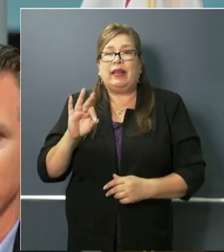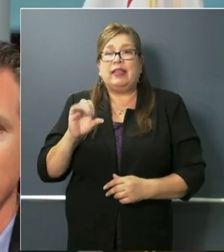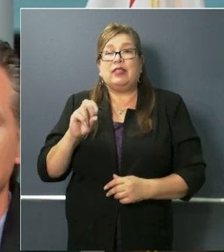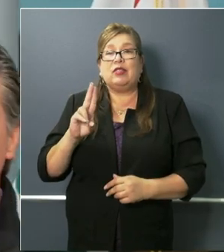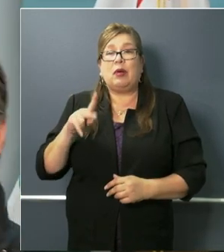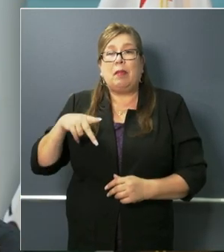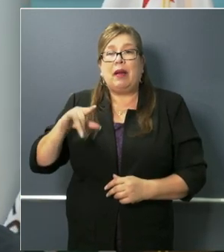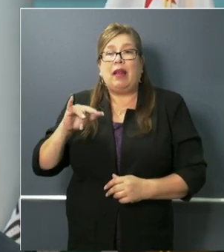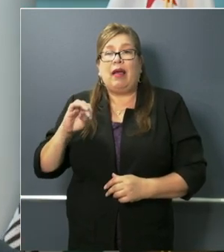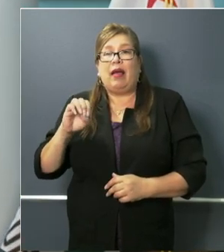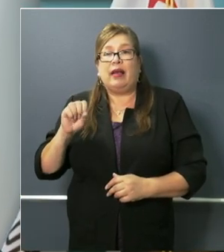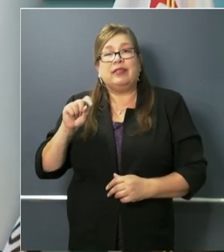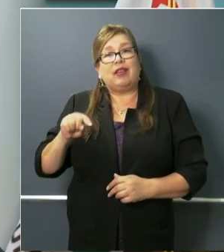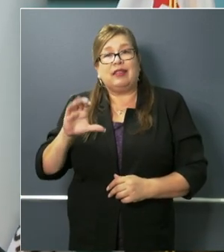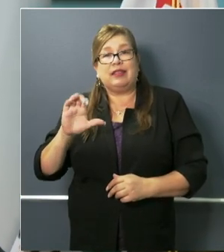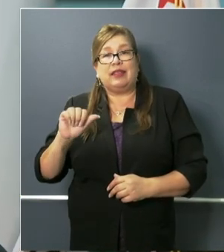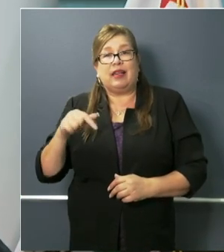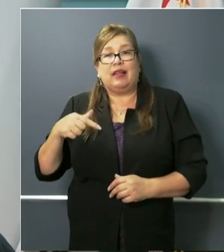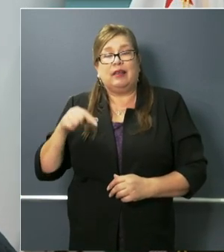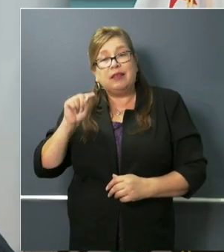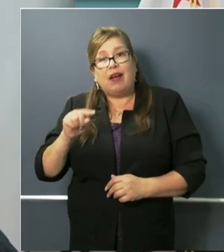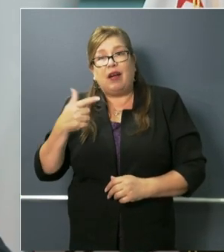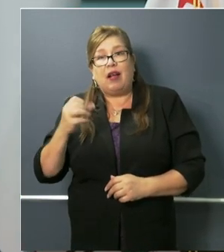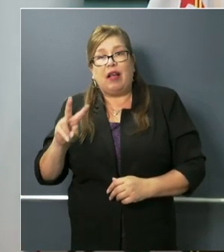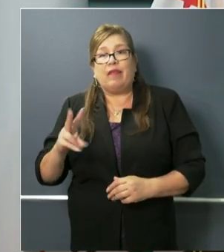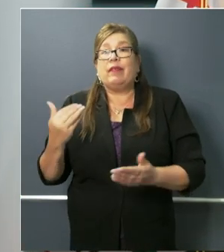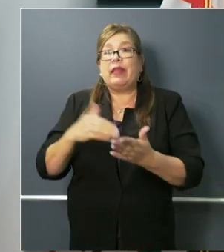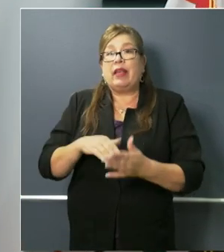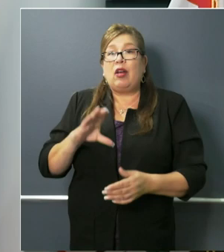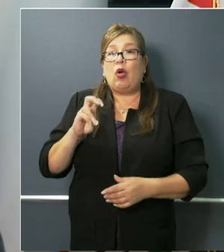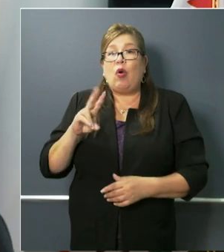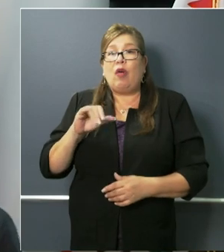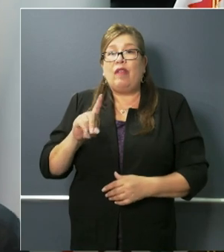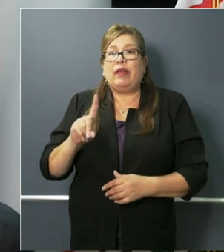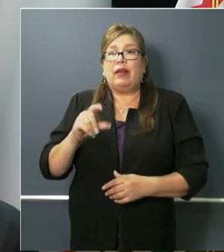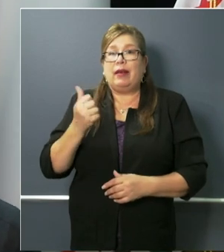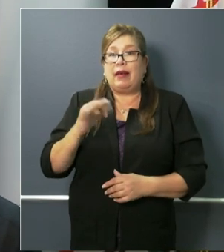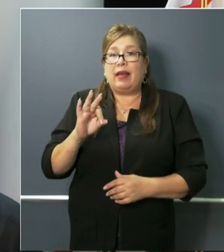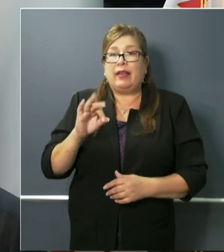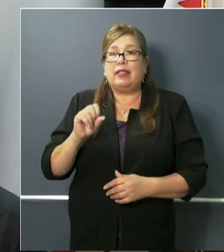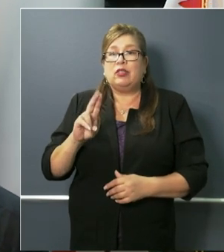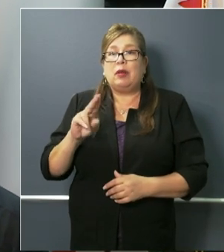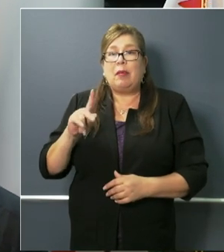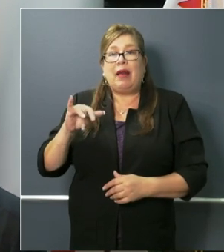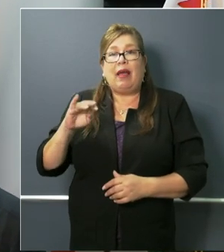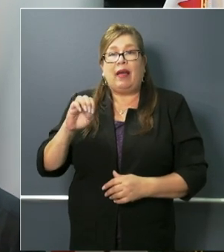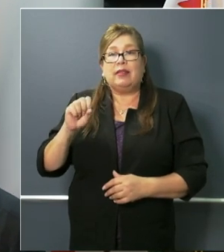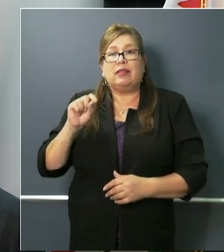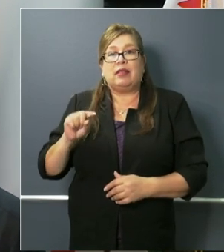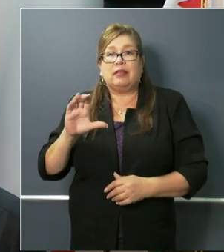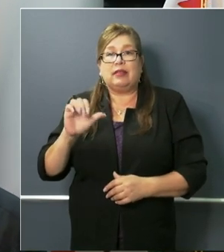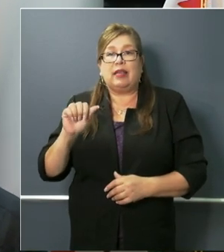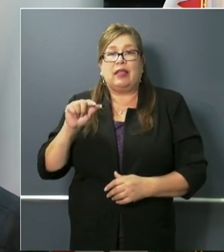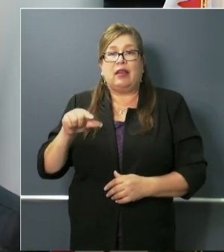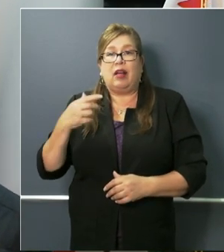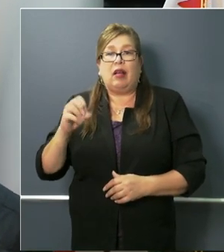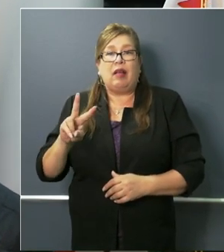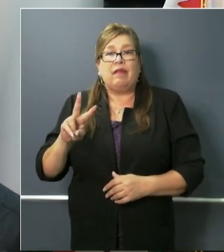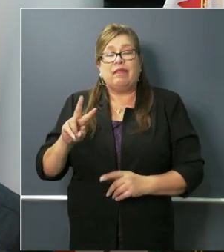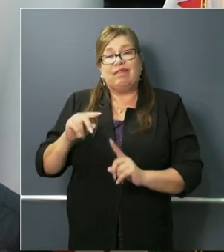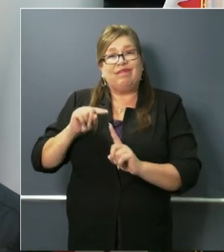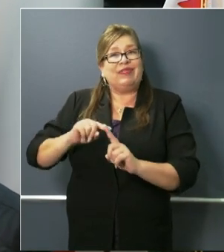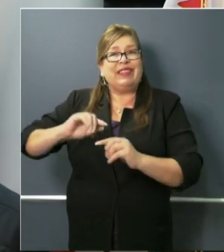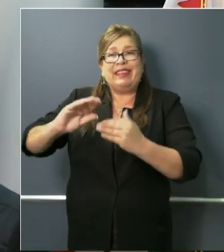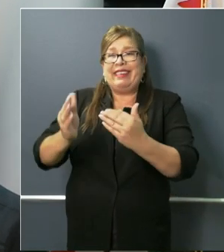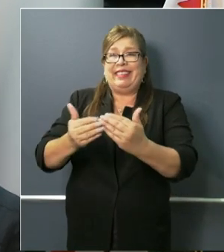.gov, covid19supplies.ca.gov. And it's a simple website, not easy